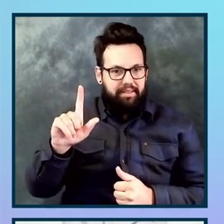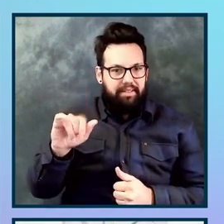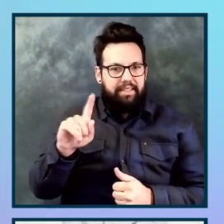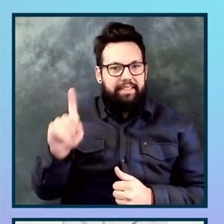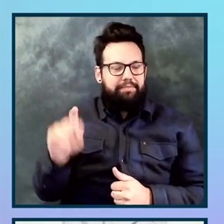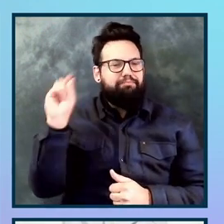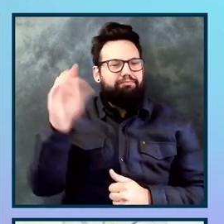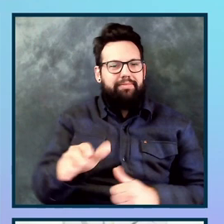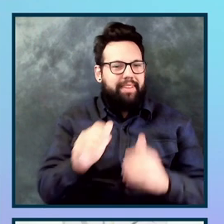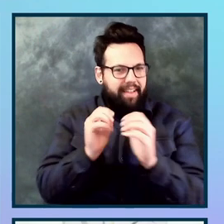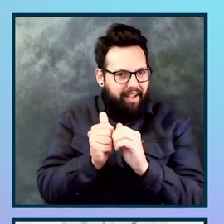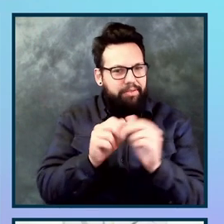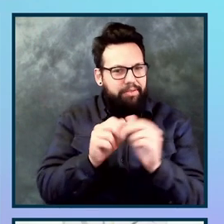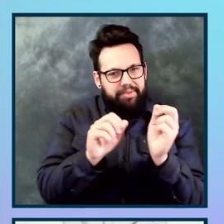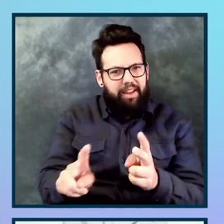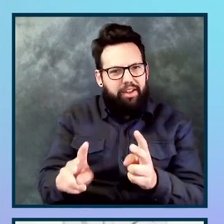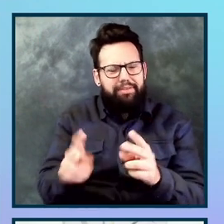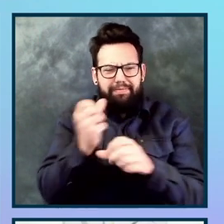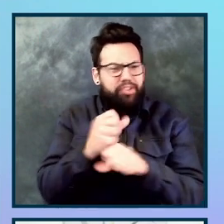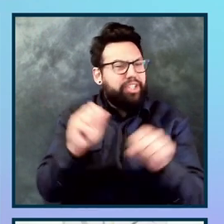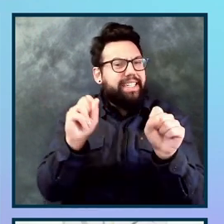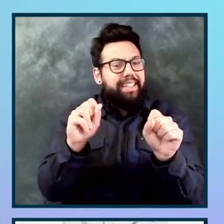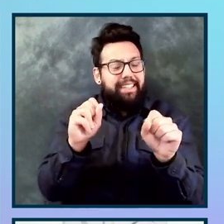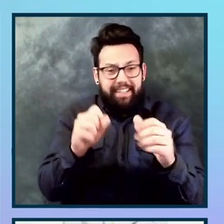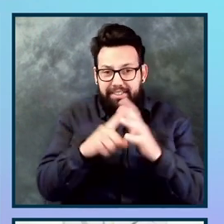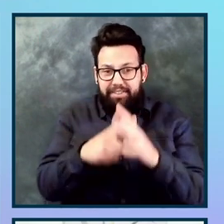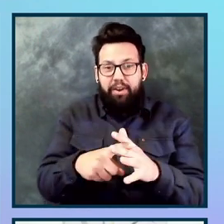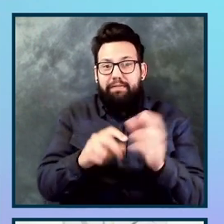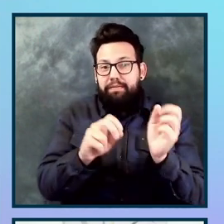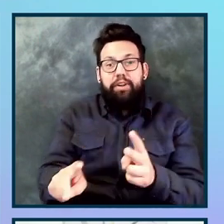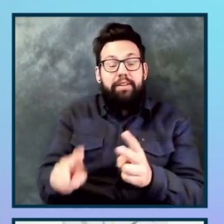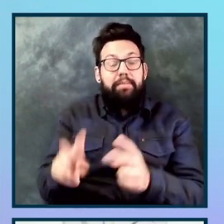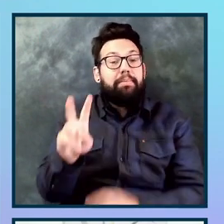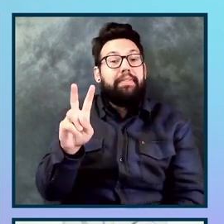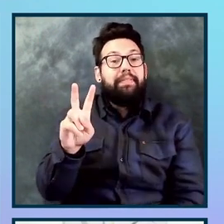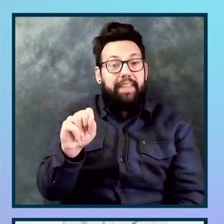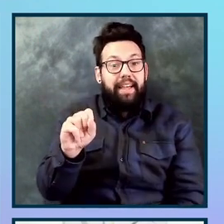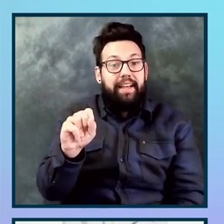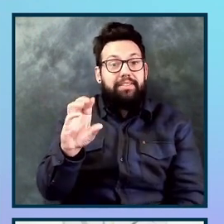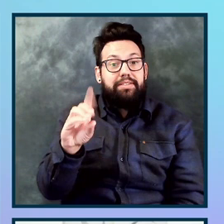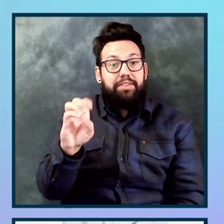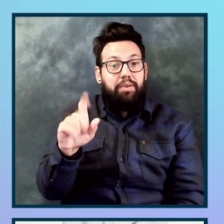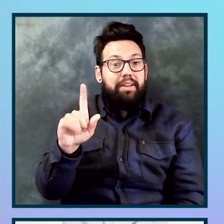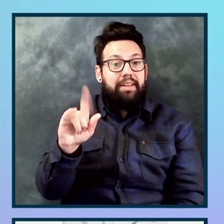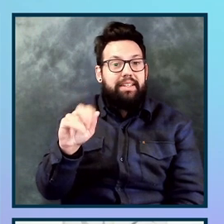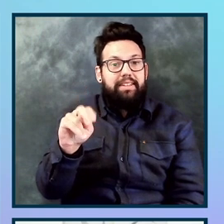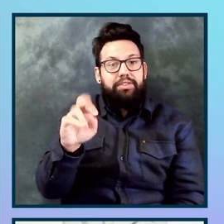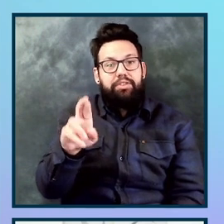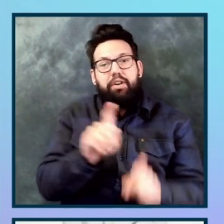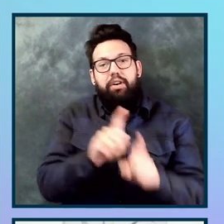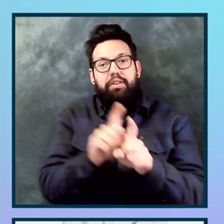those. Those are free. You can get started for free, but with the VS code Linter, as well as the browser extension,